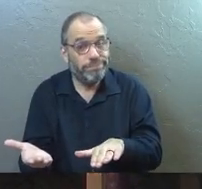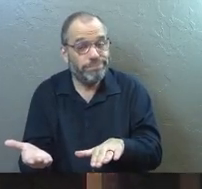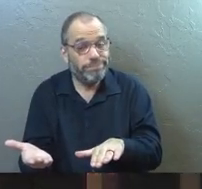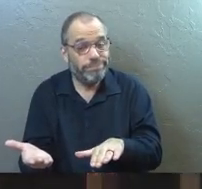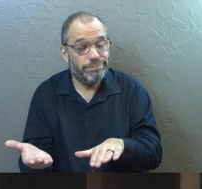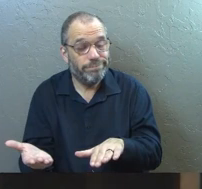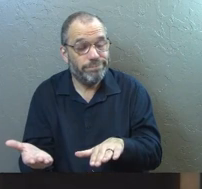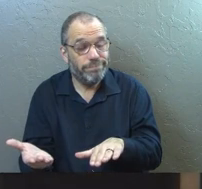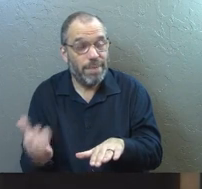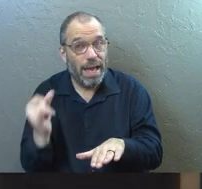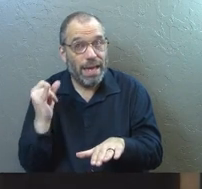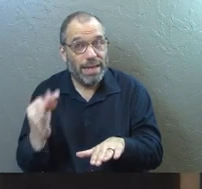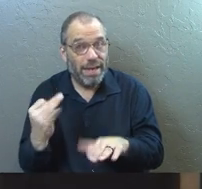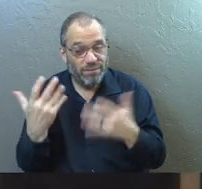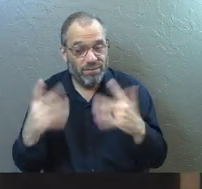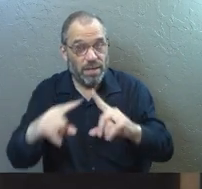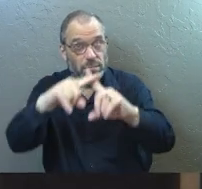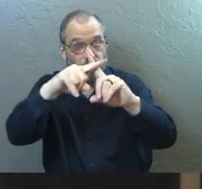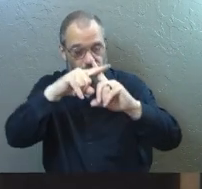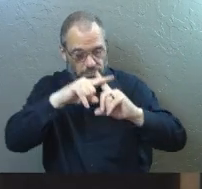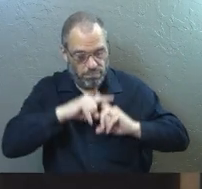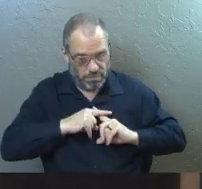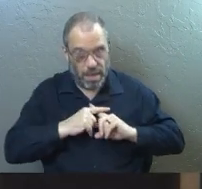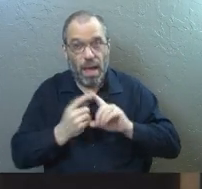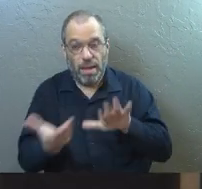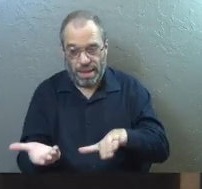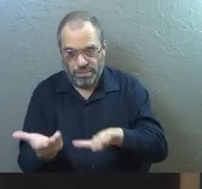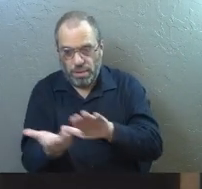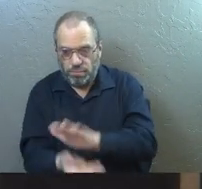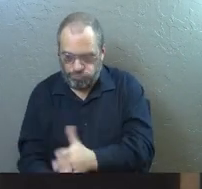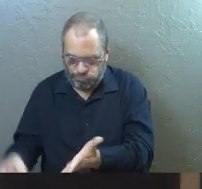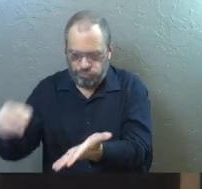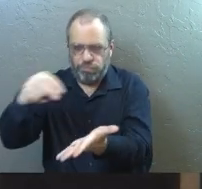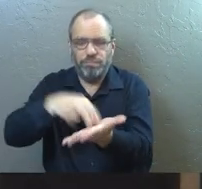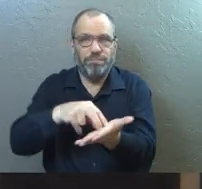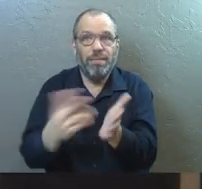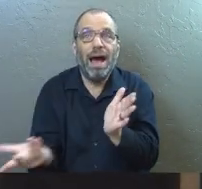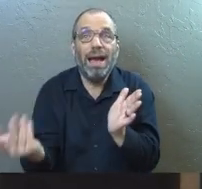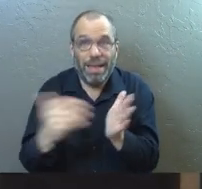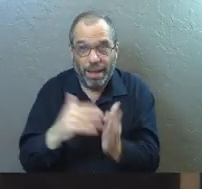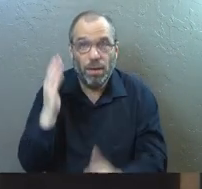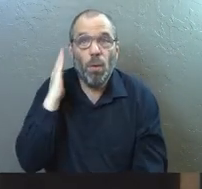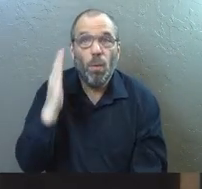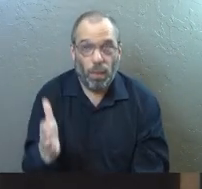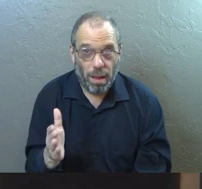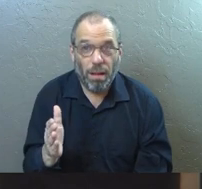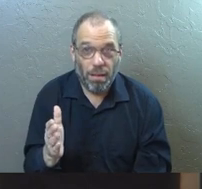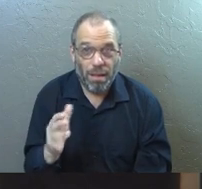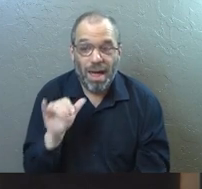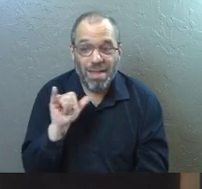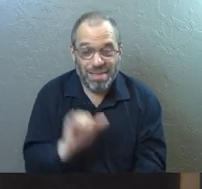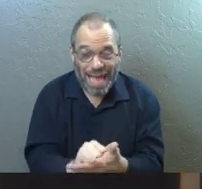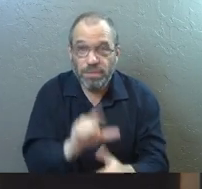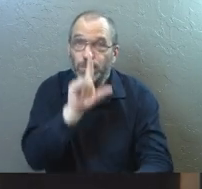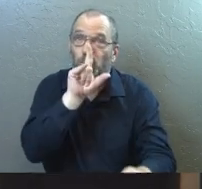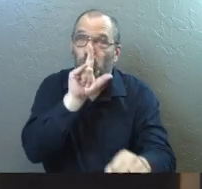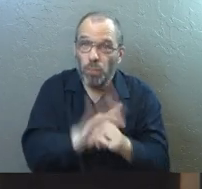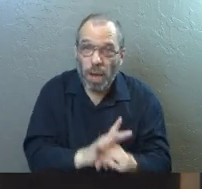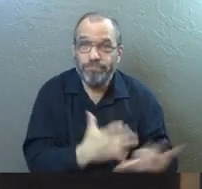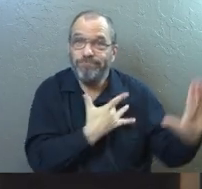And if you know Jesus Christ today, you will come out of that grave again. That is the great promise.